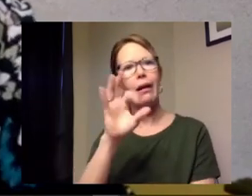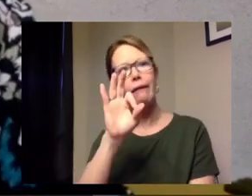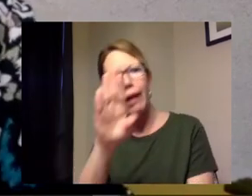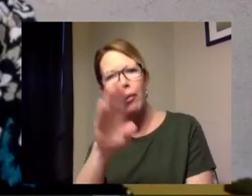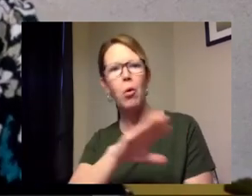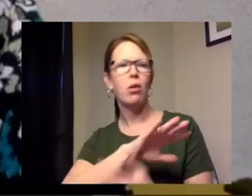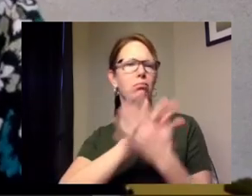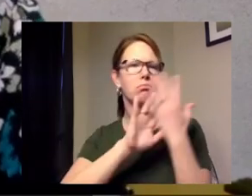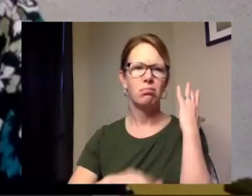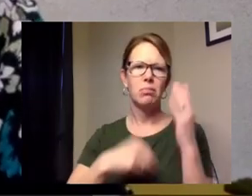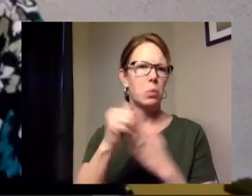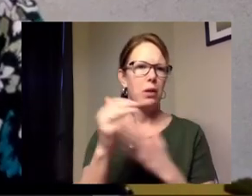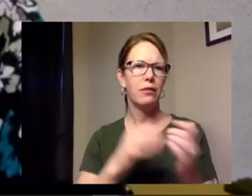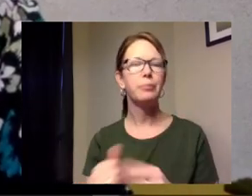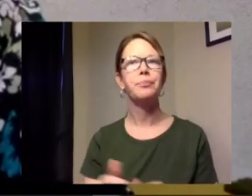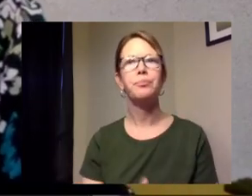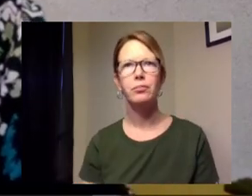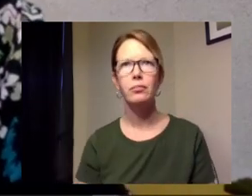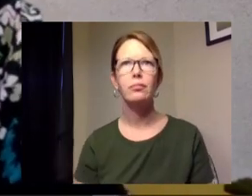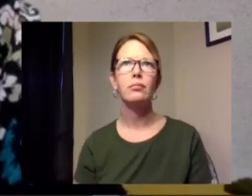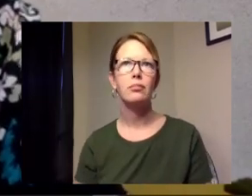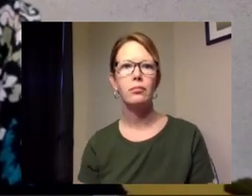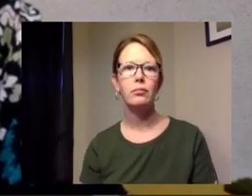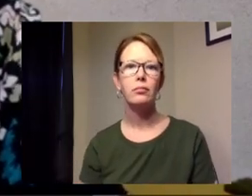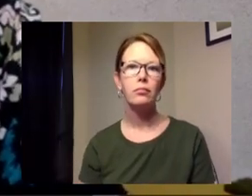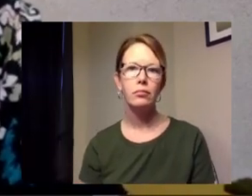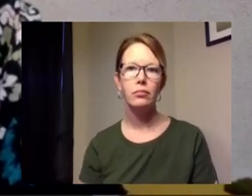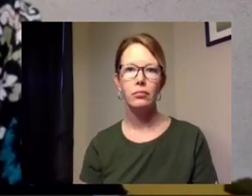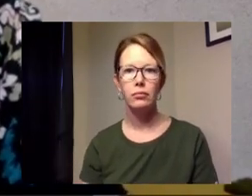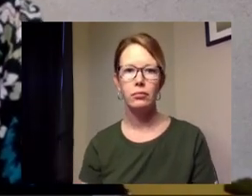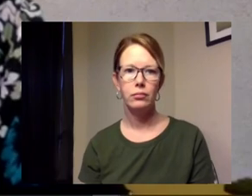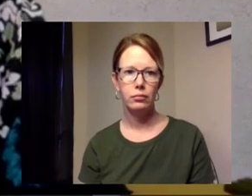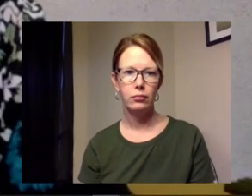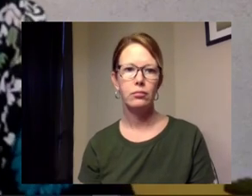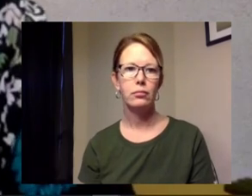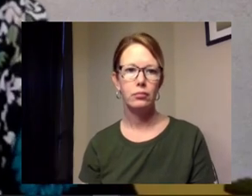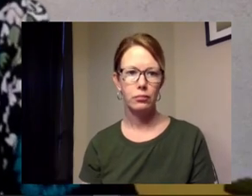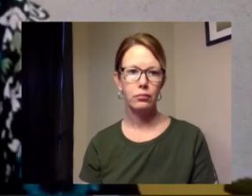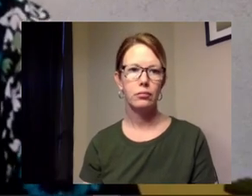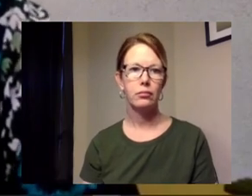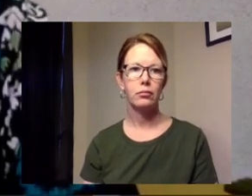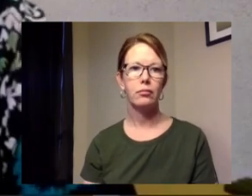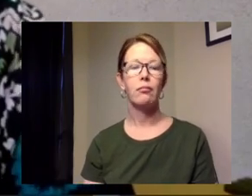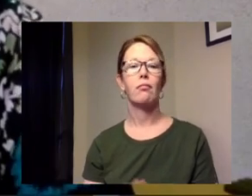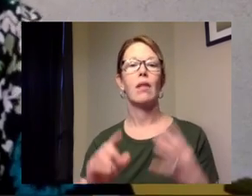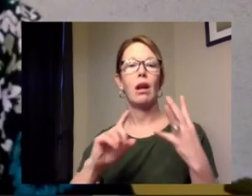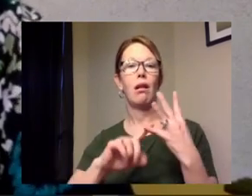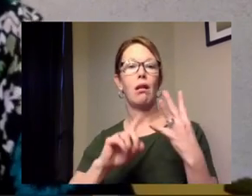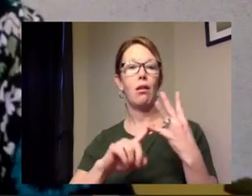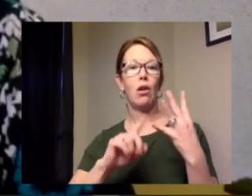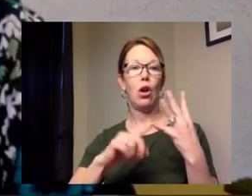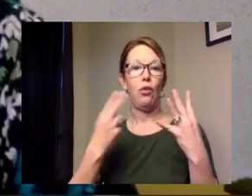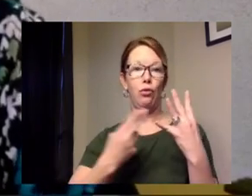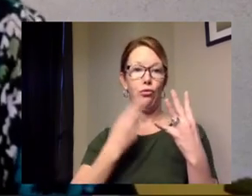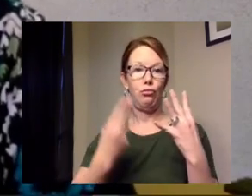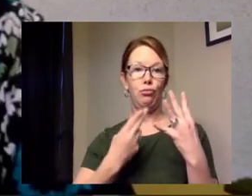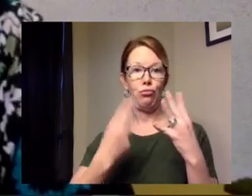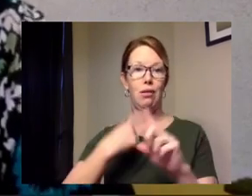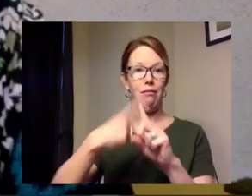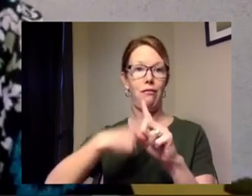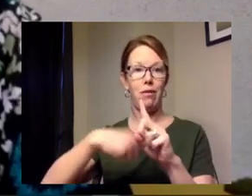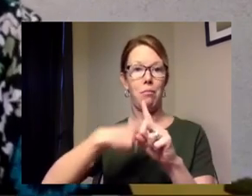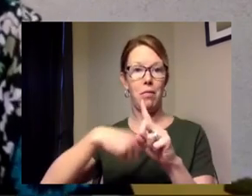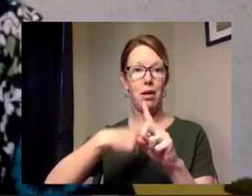um on the on the fourth thursdays of every month the